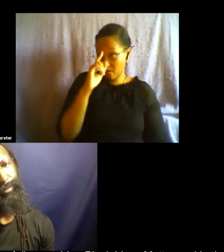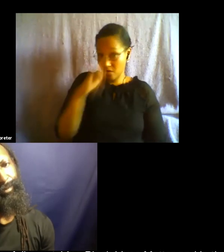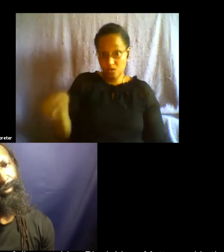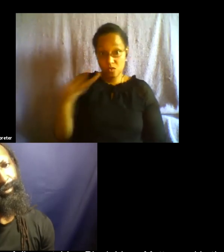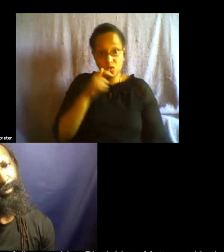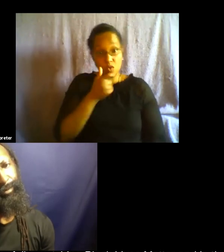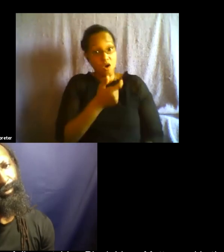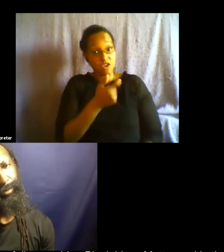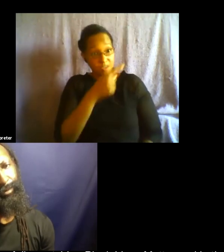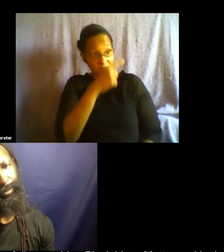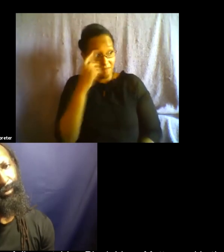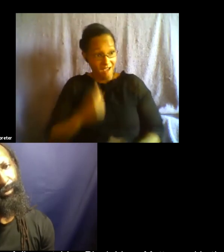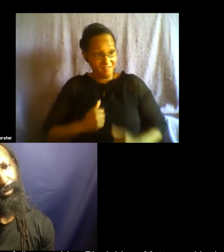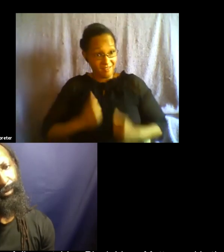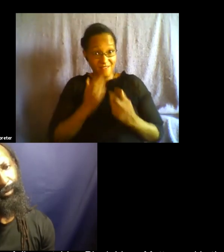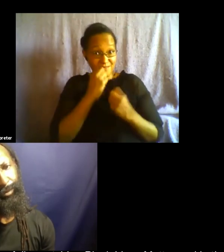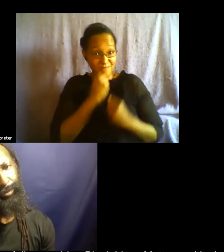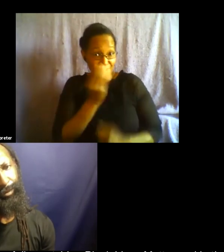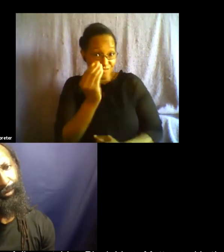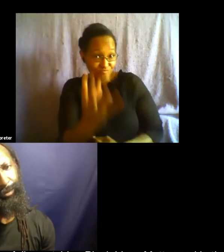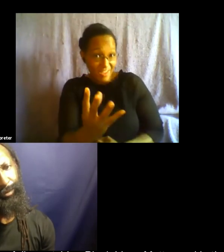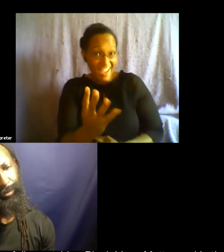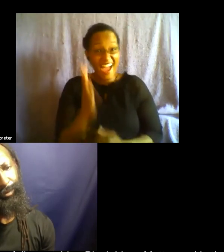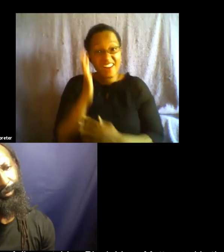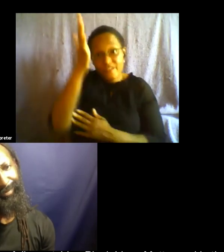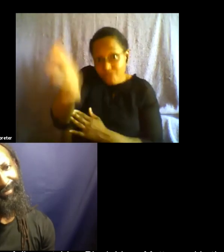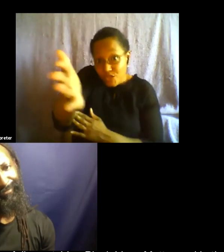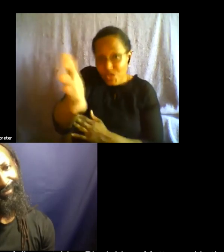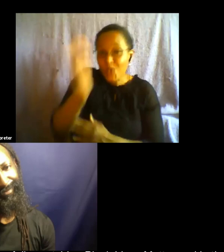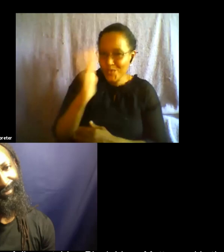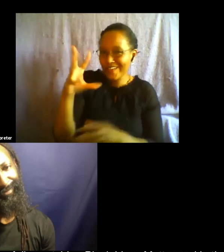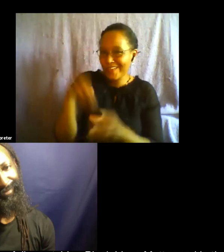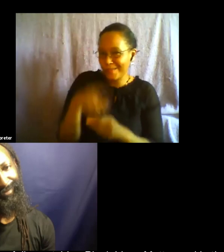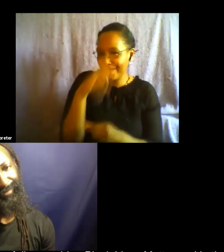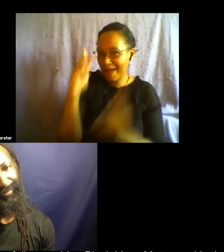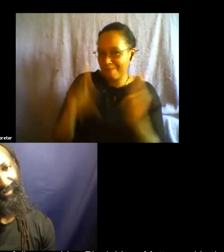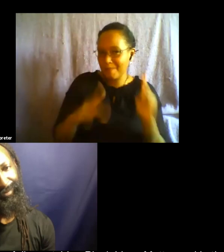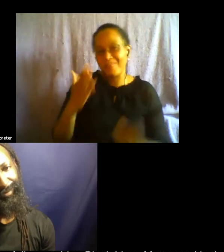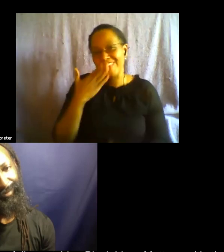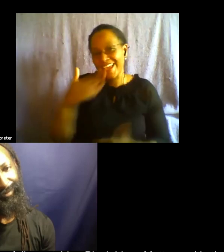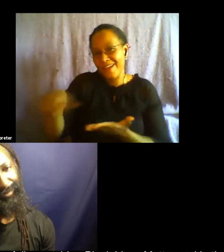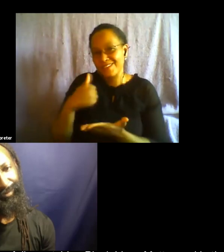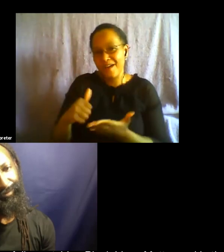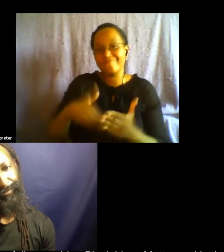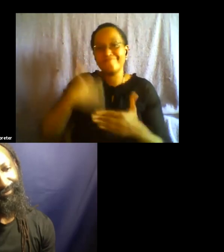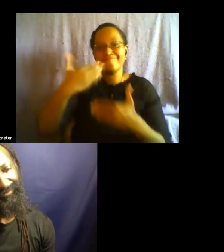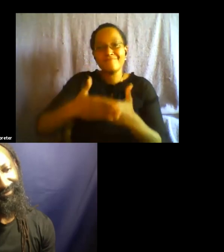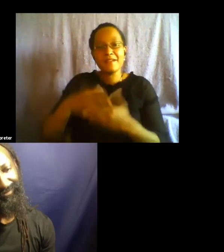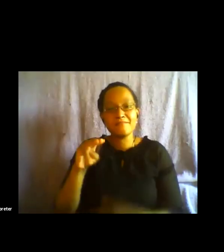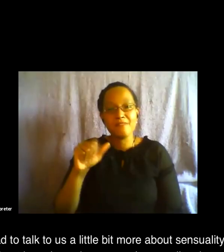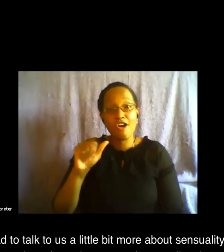matter and in the future there are black people thank you and i'd like to invite maria to join us again